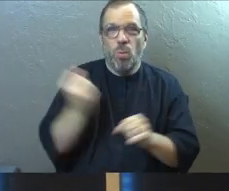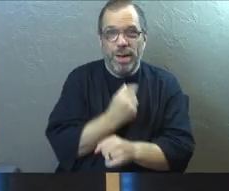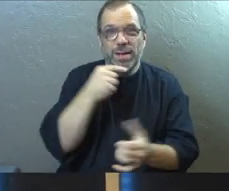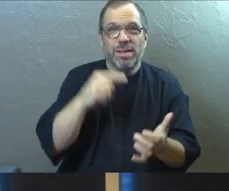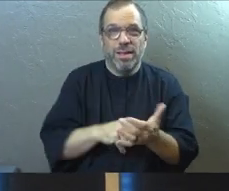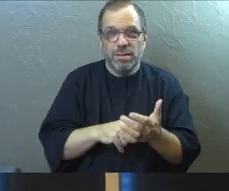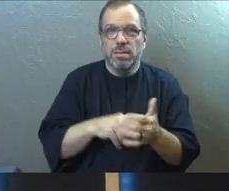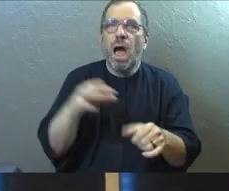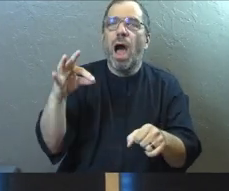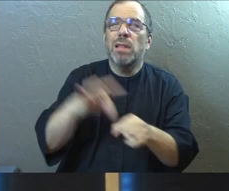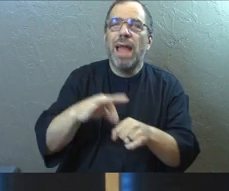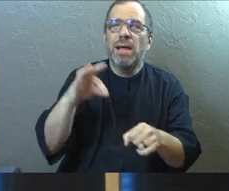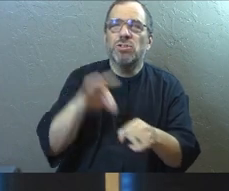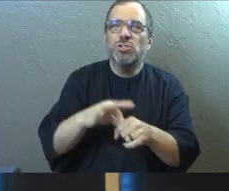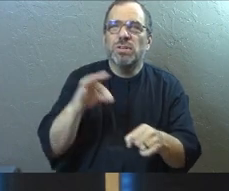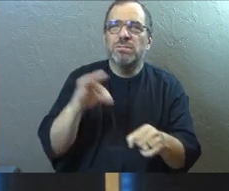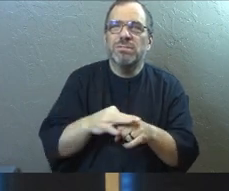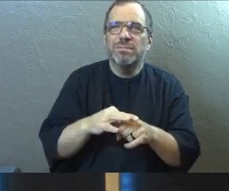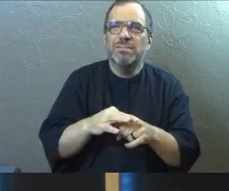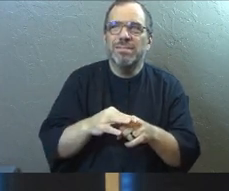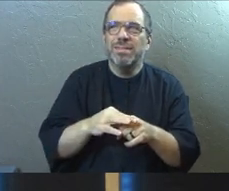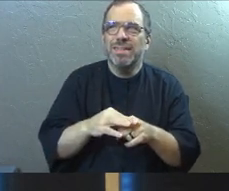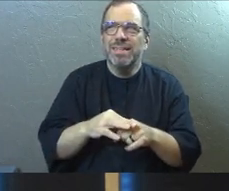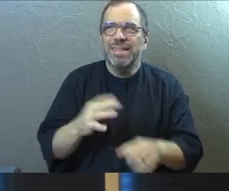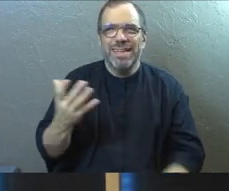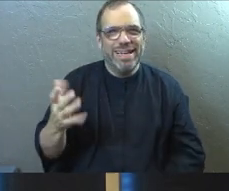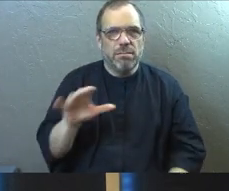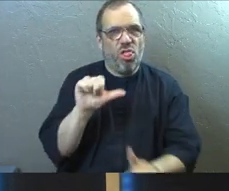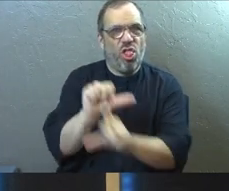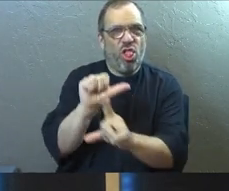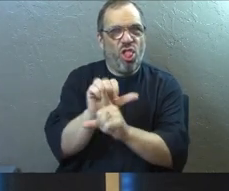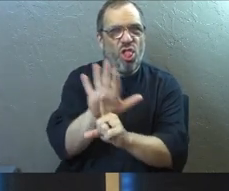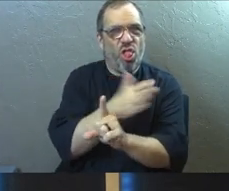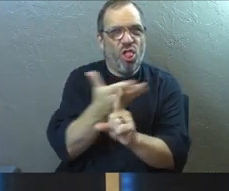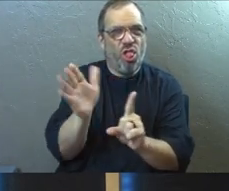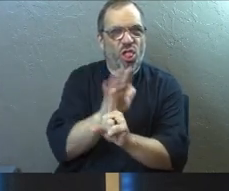election. It's clickbait. It's total clickbait.